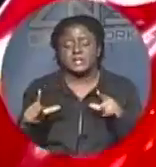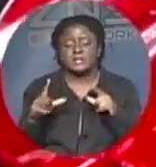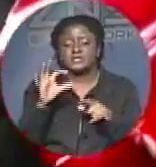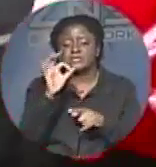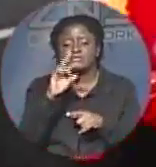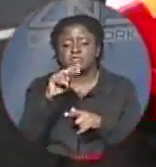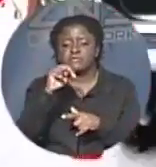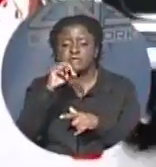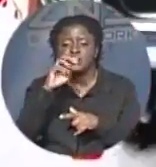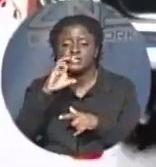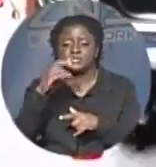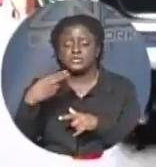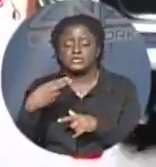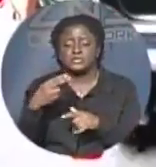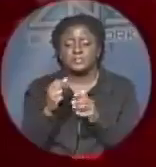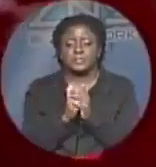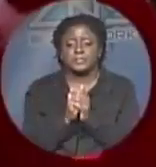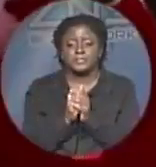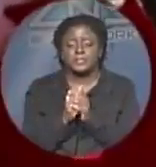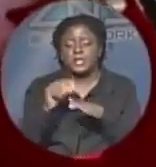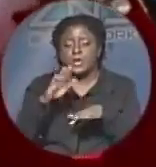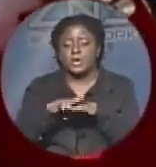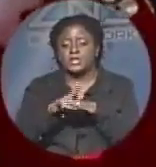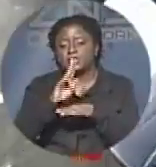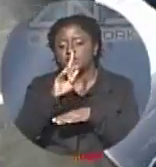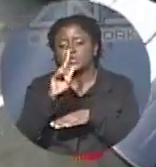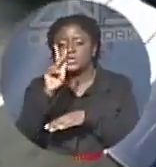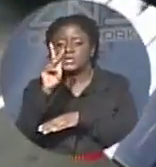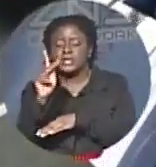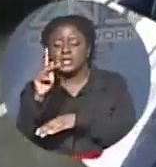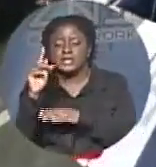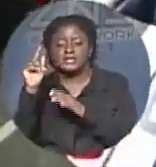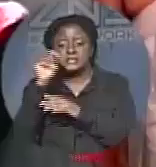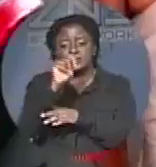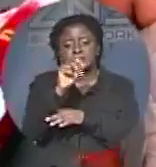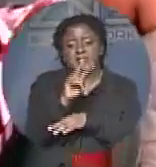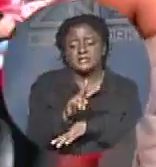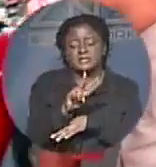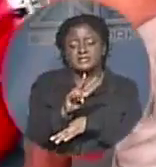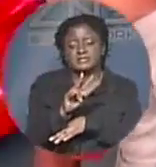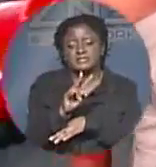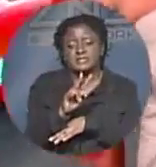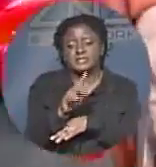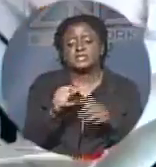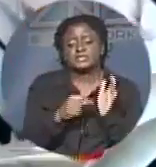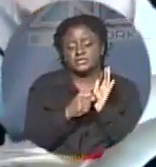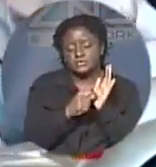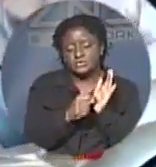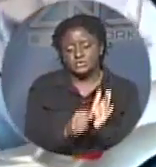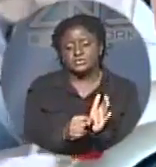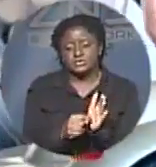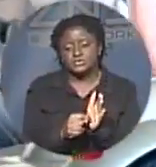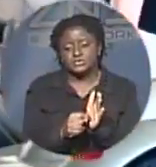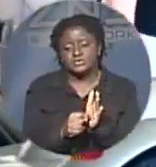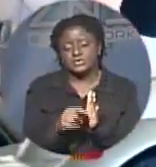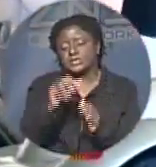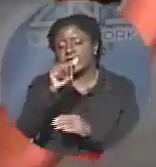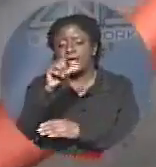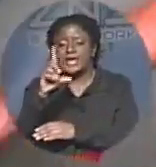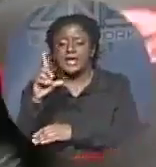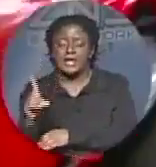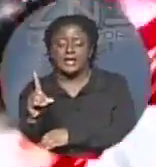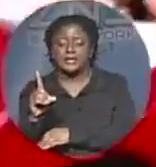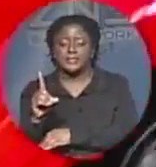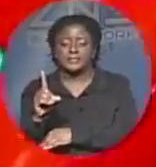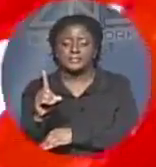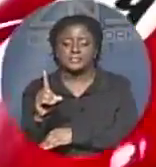This announcer on the UK television network Discovery Turbo, which features all things transportation, declares, we're in the